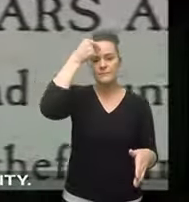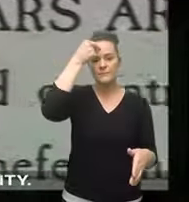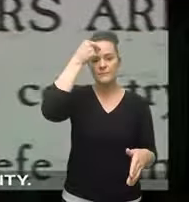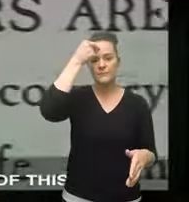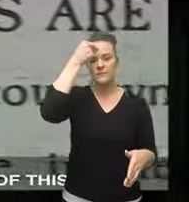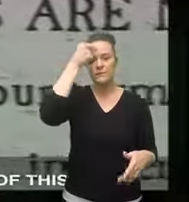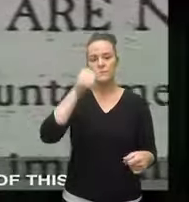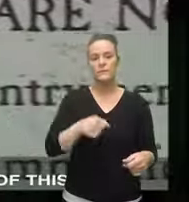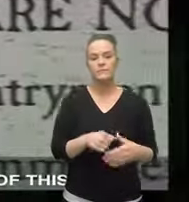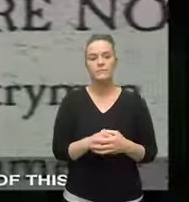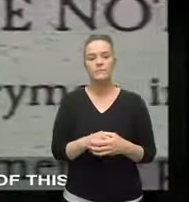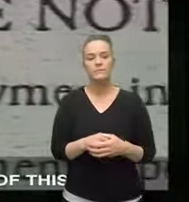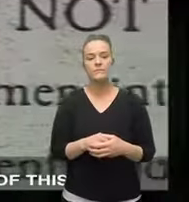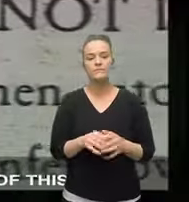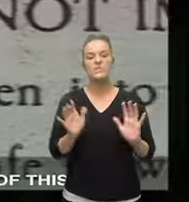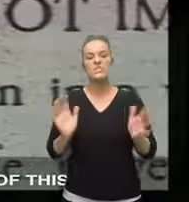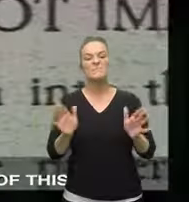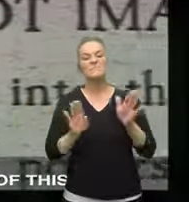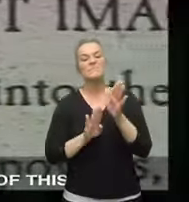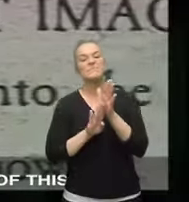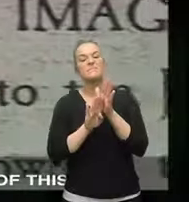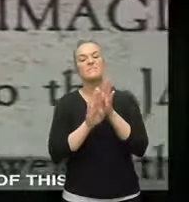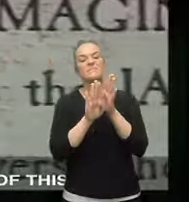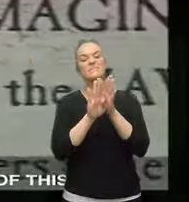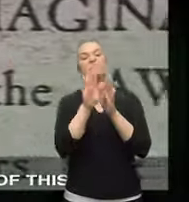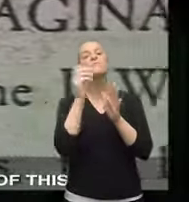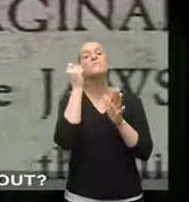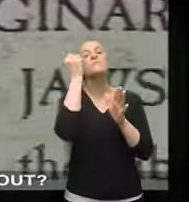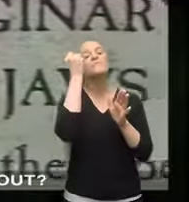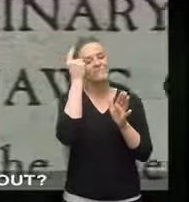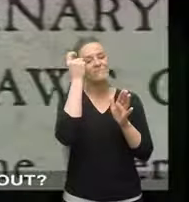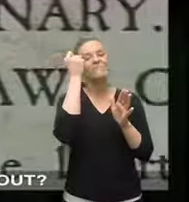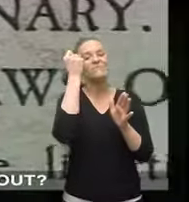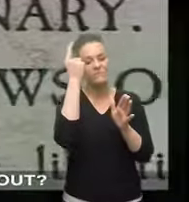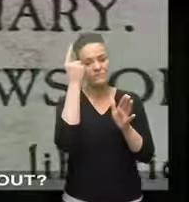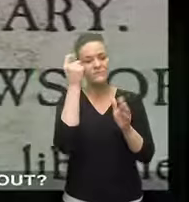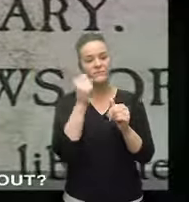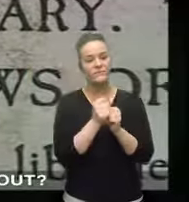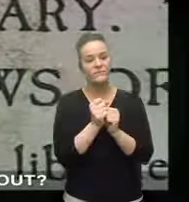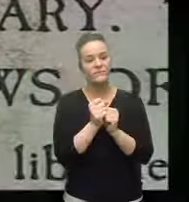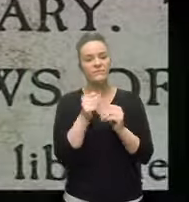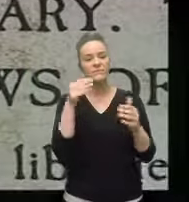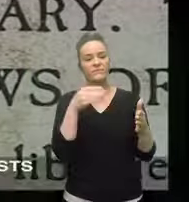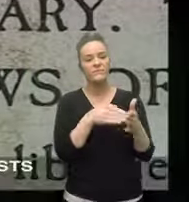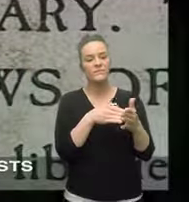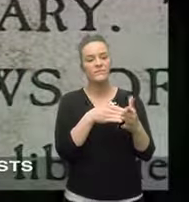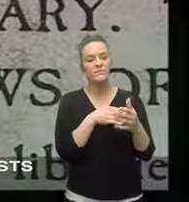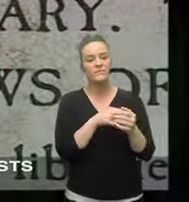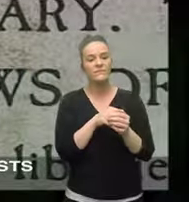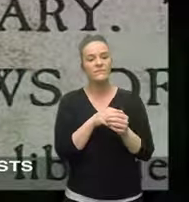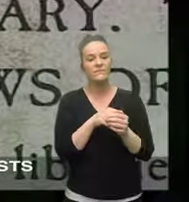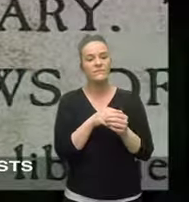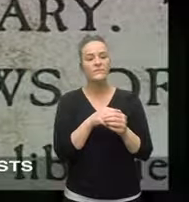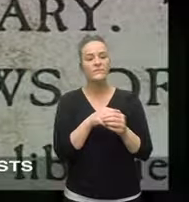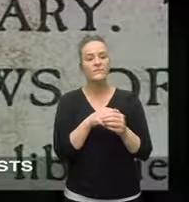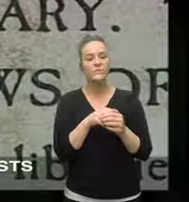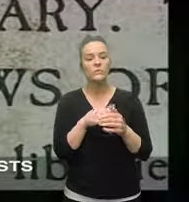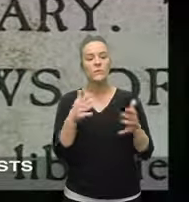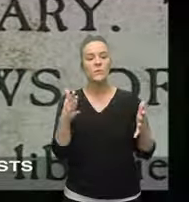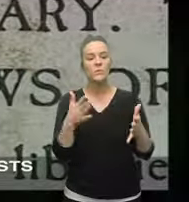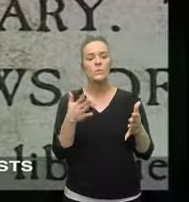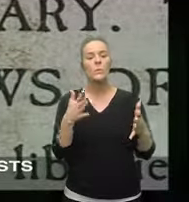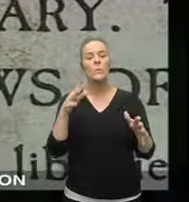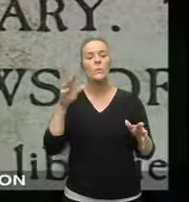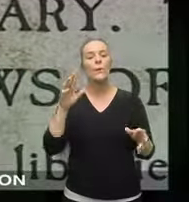majority if you ask what is the source of this what is the agitation all about what are the anti-federalists